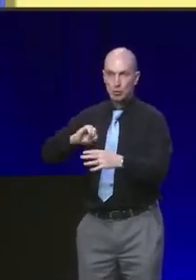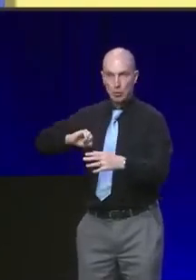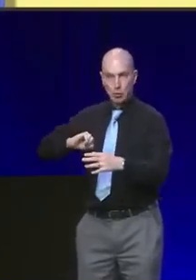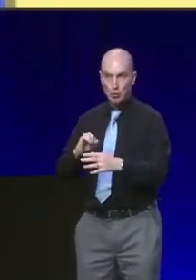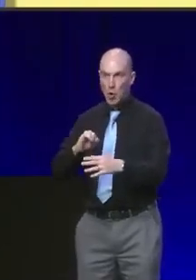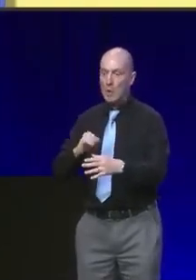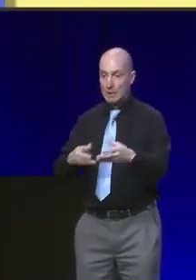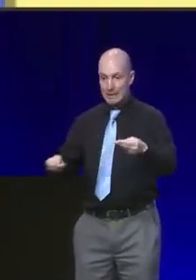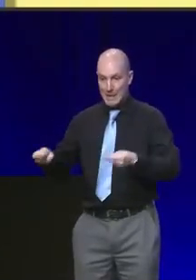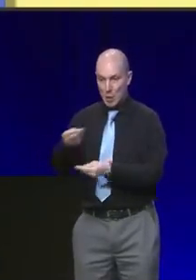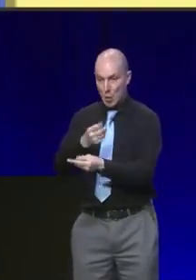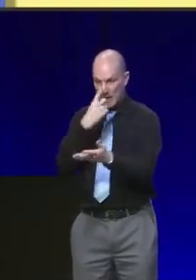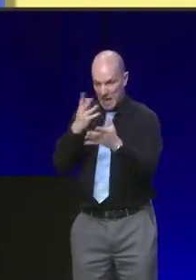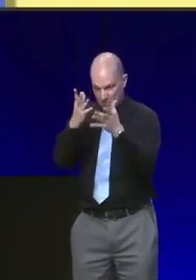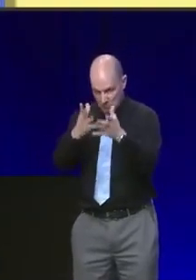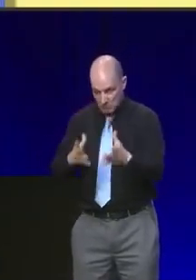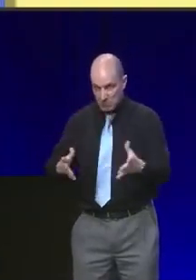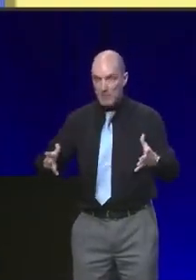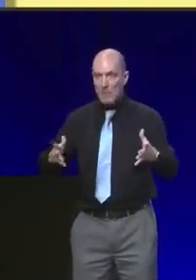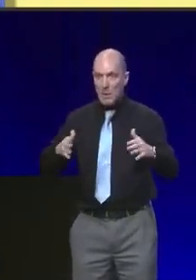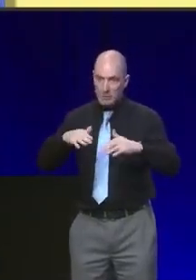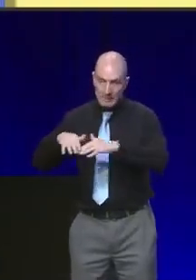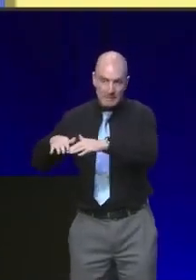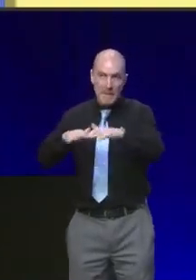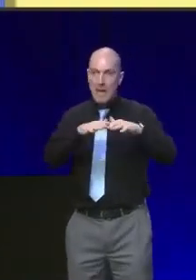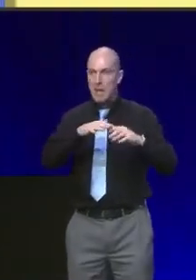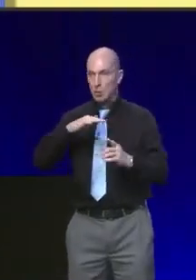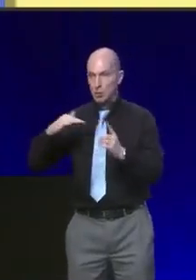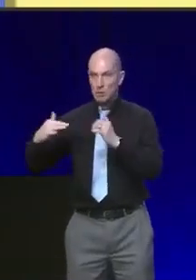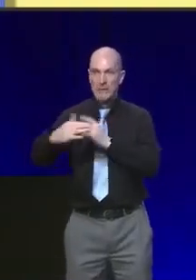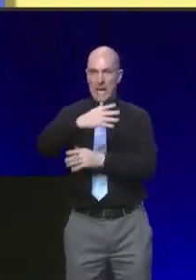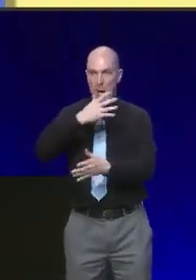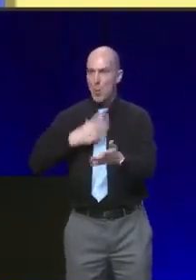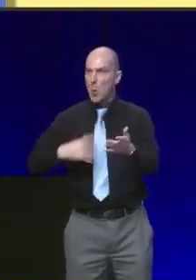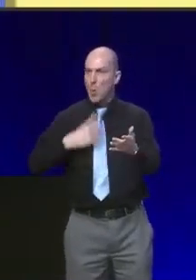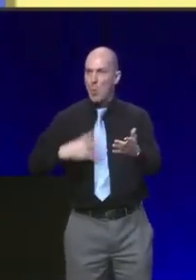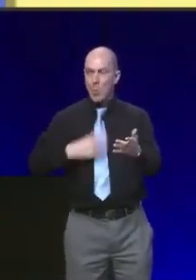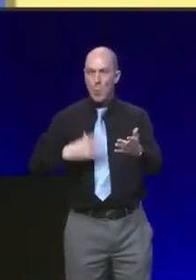and create the fair and just society of our aspirations.